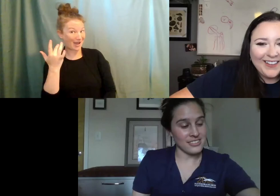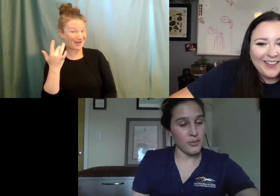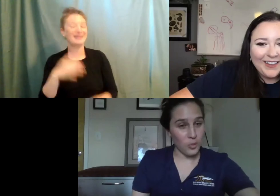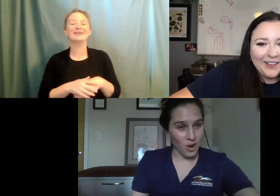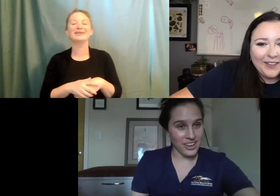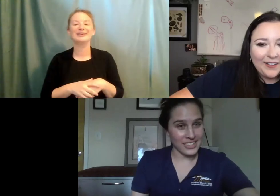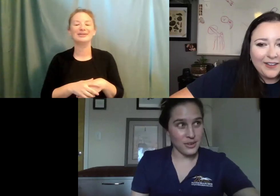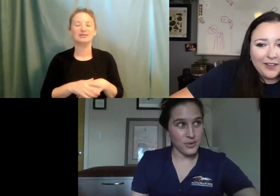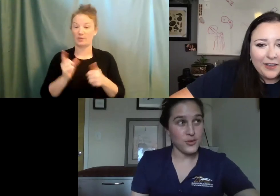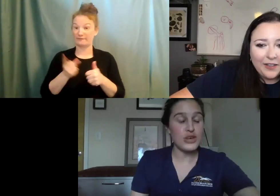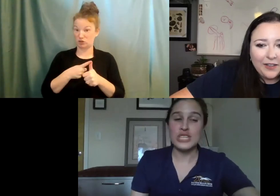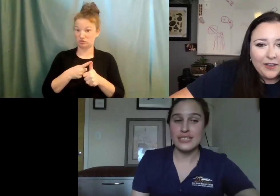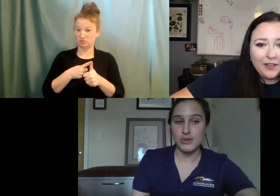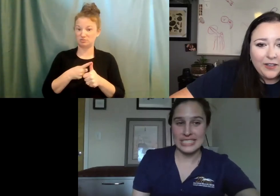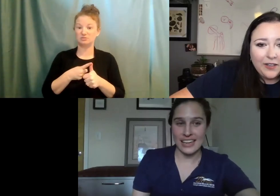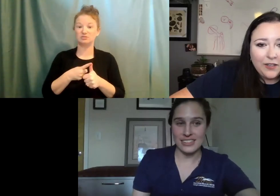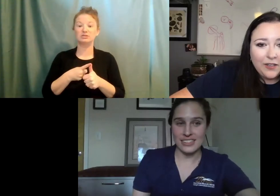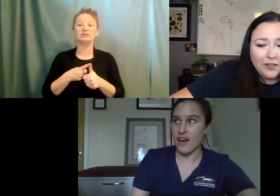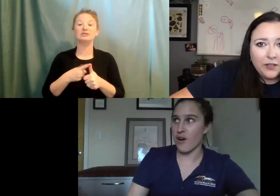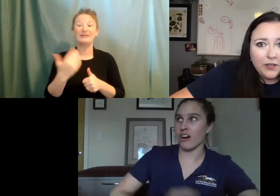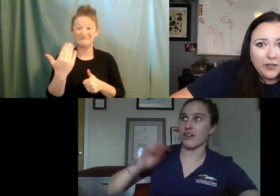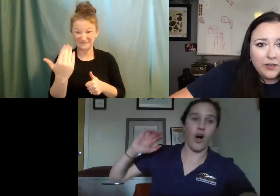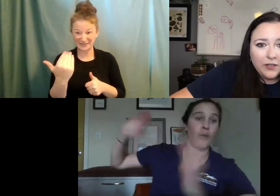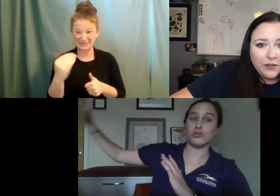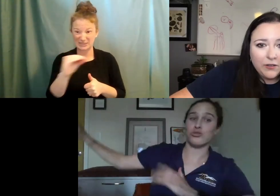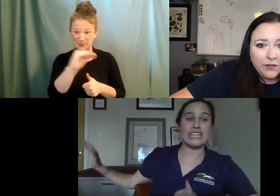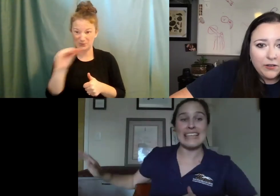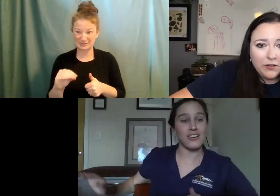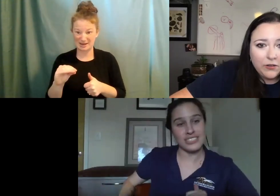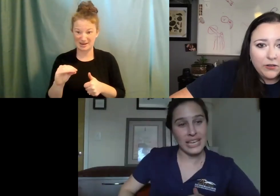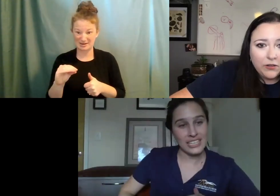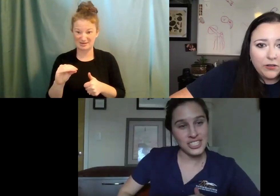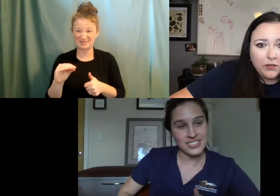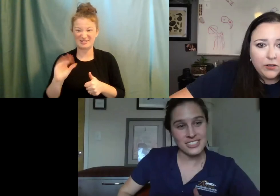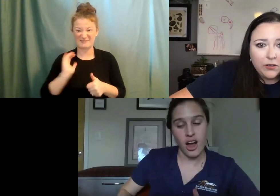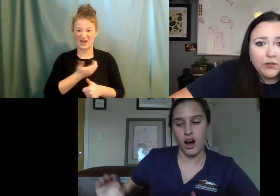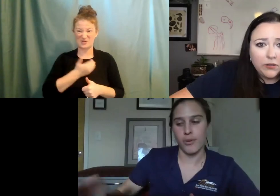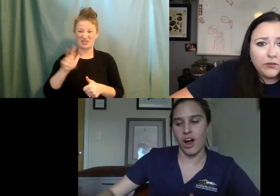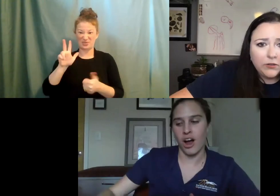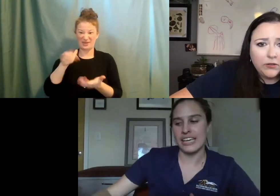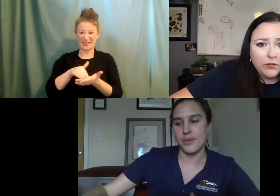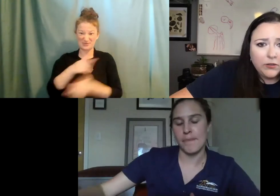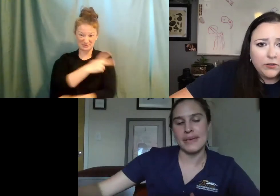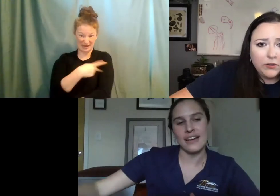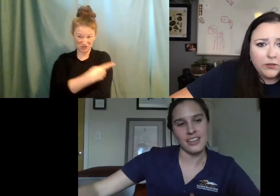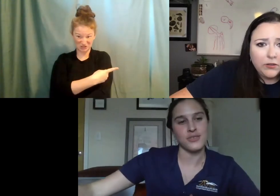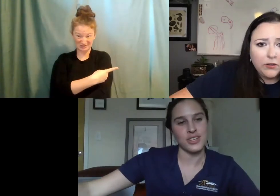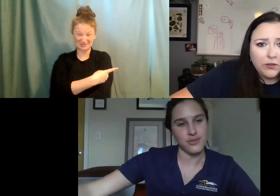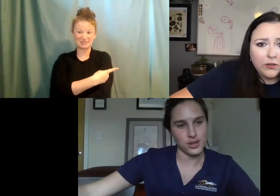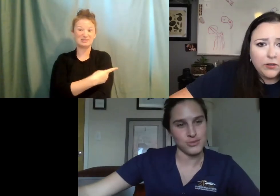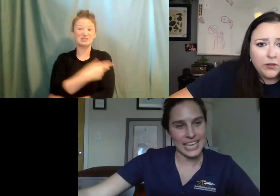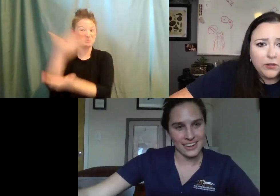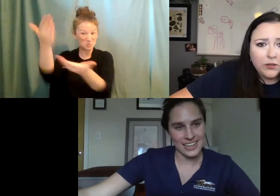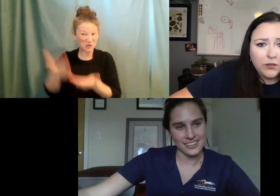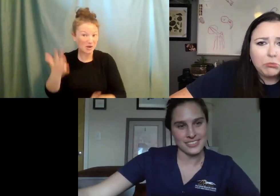because number one, 15% of our almost 3000 patients are brought in because of